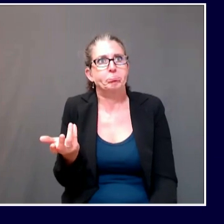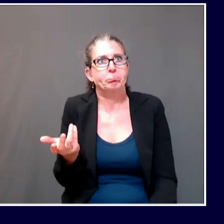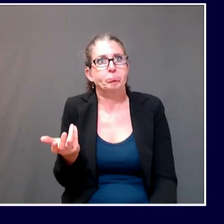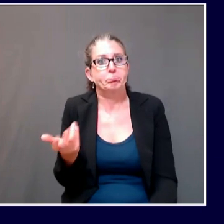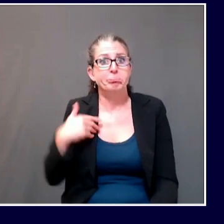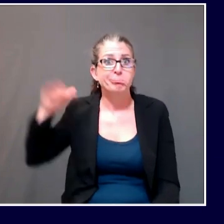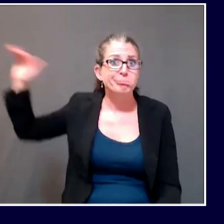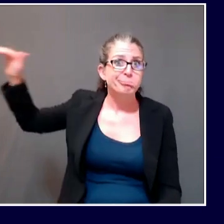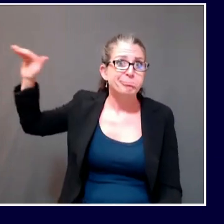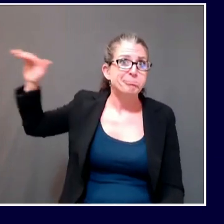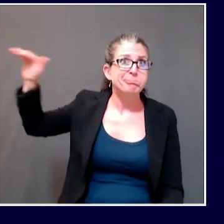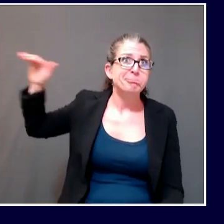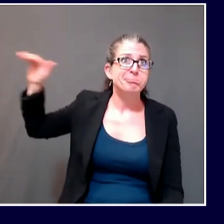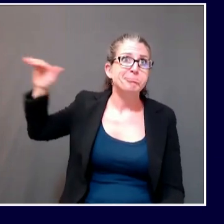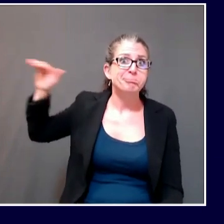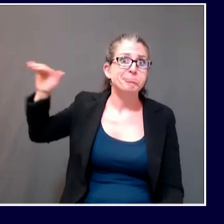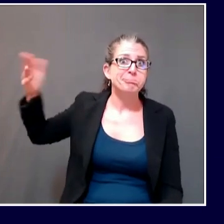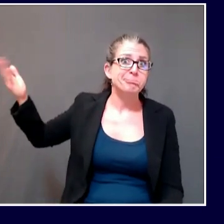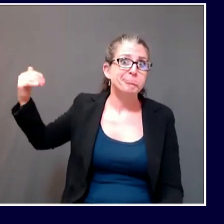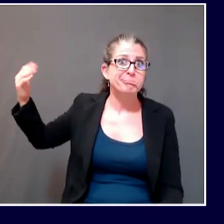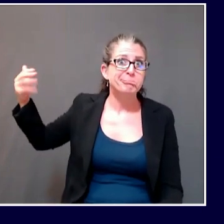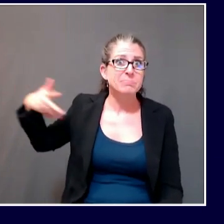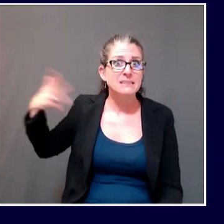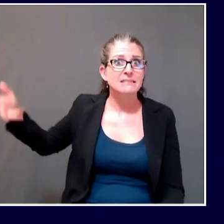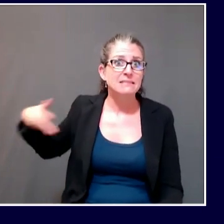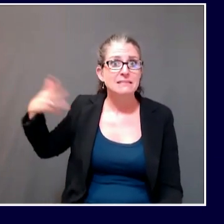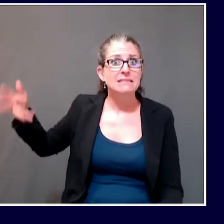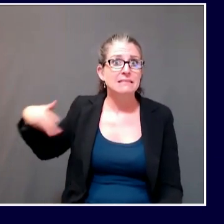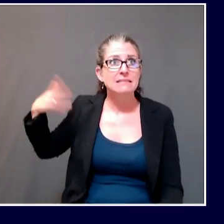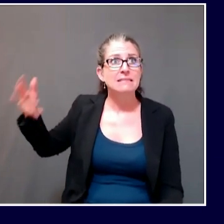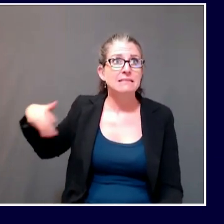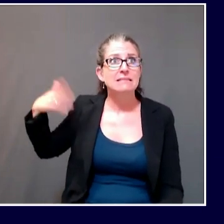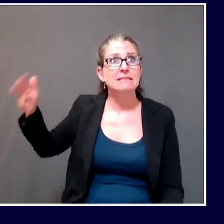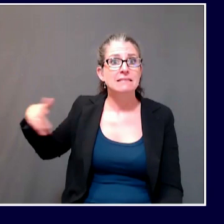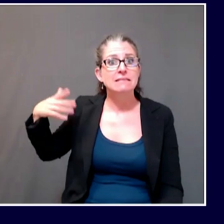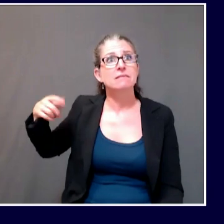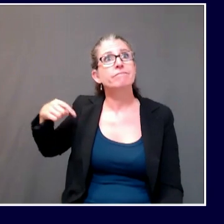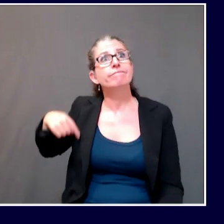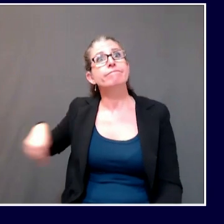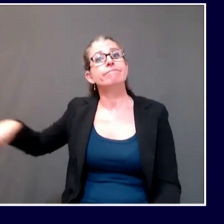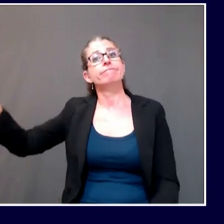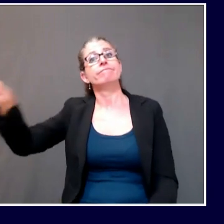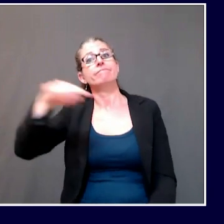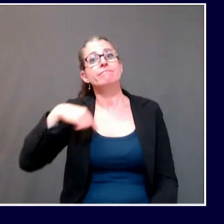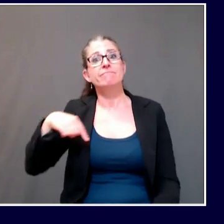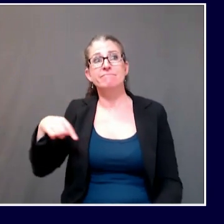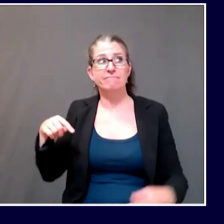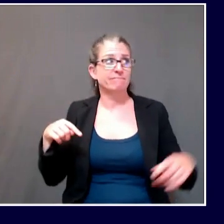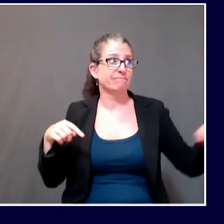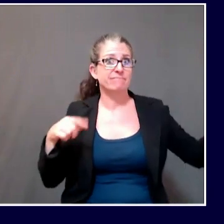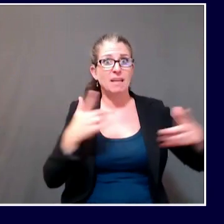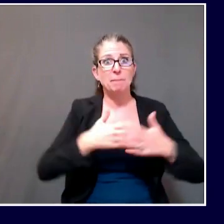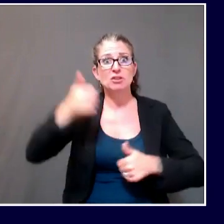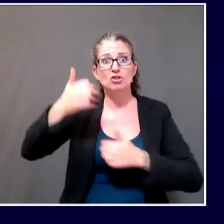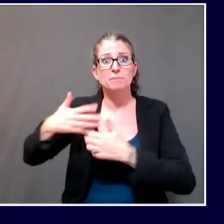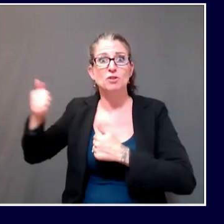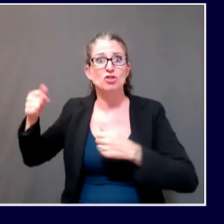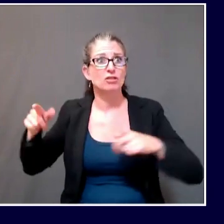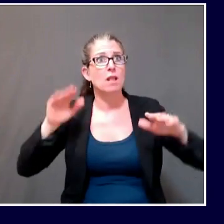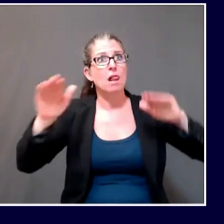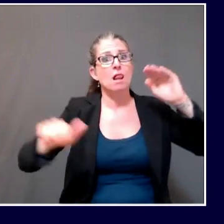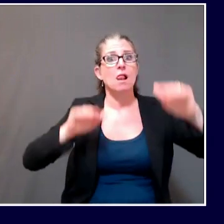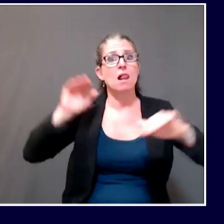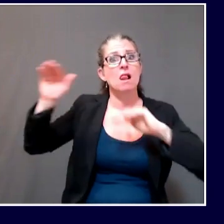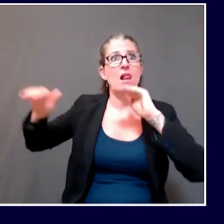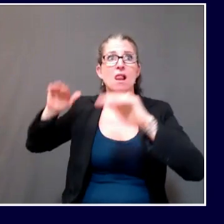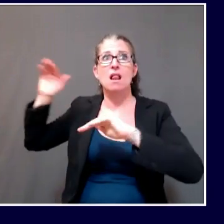And my cabinet members have been in touch with the chairs and leads of their various committees of jurisdiction over what we can be